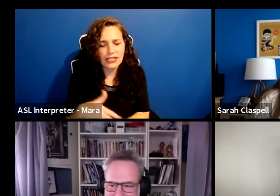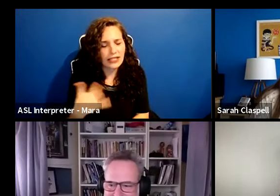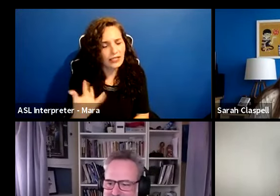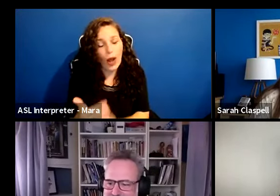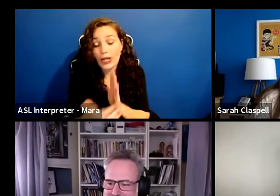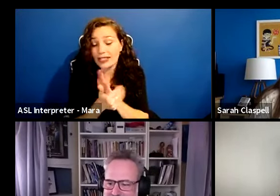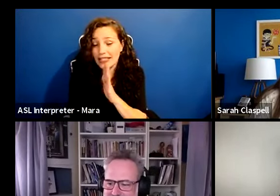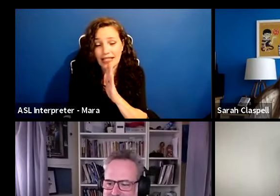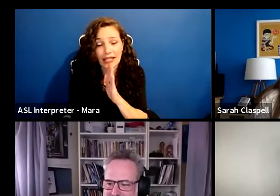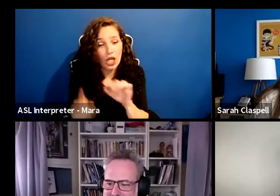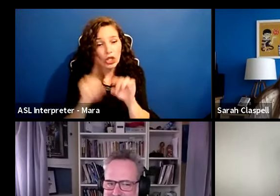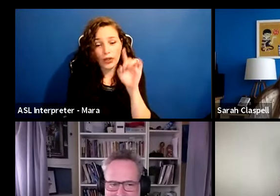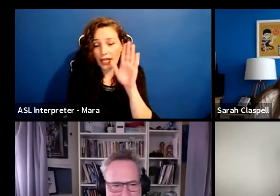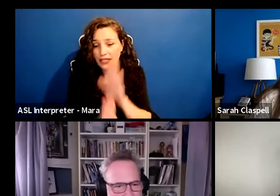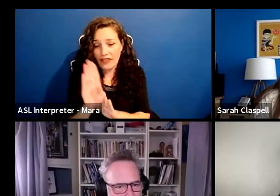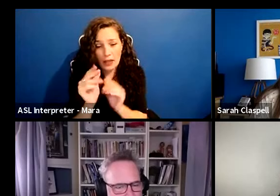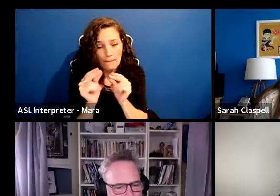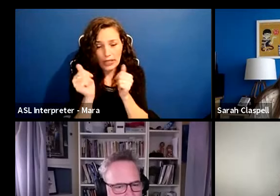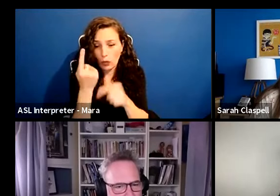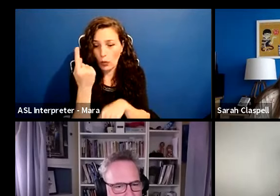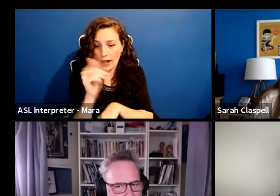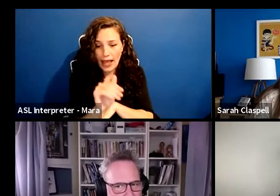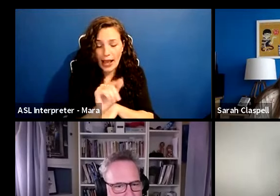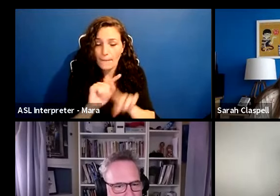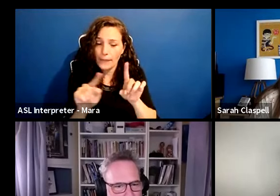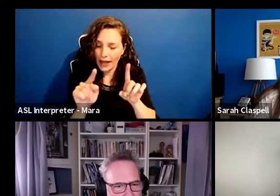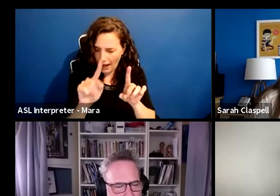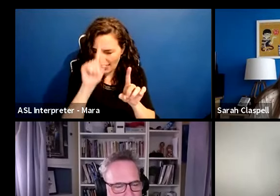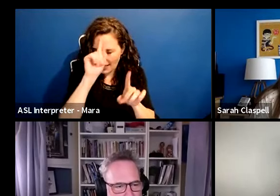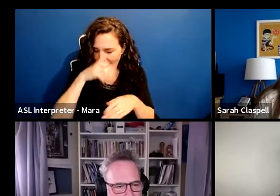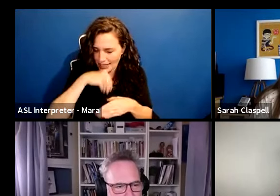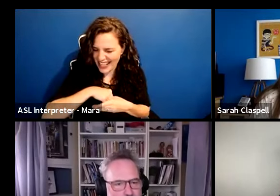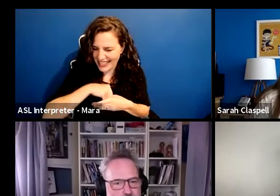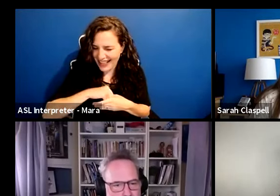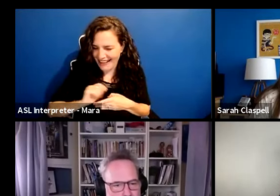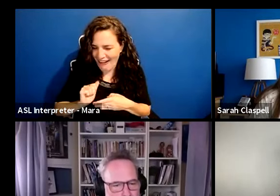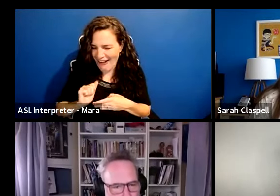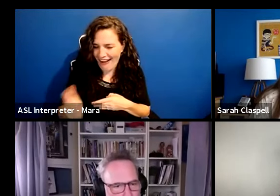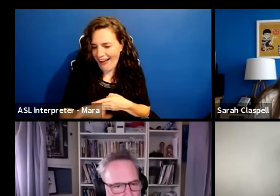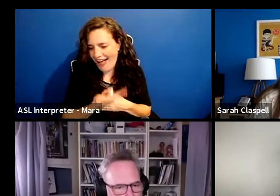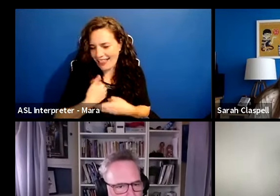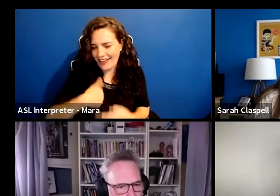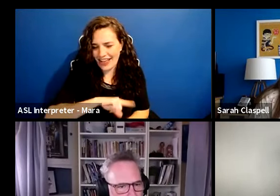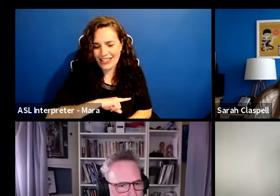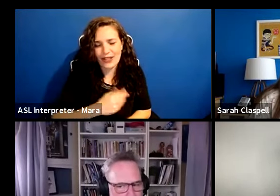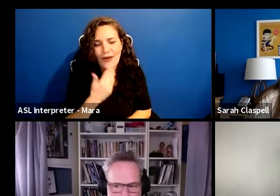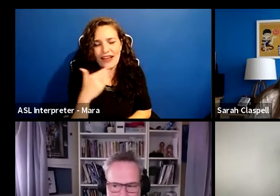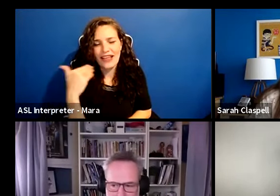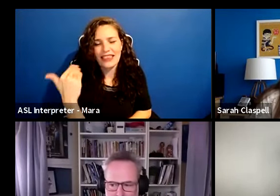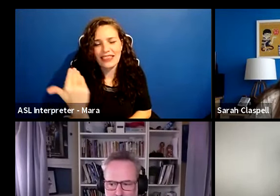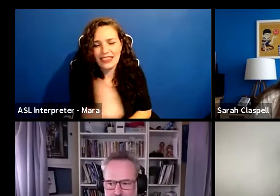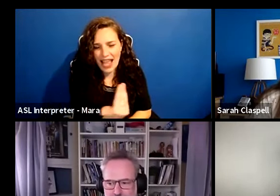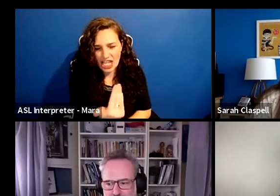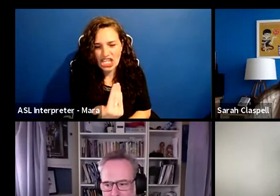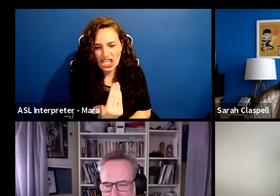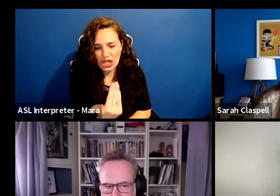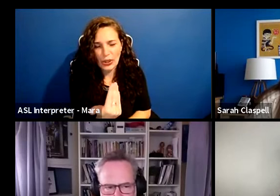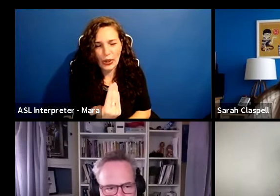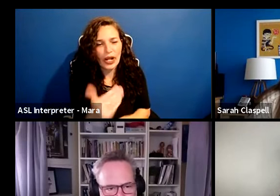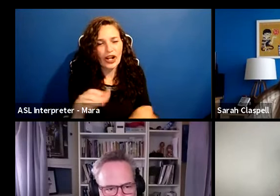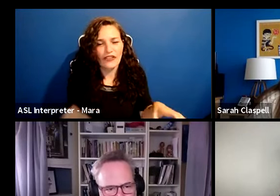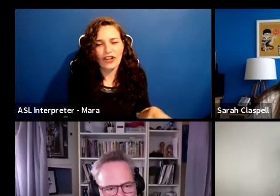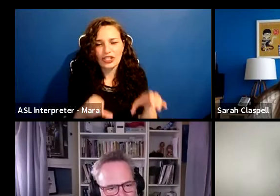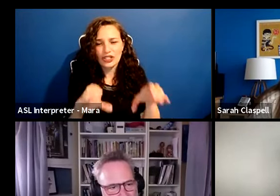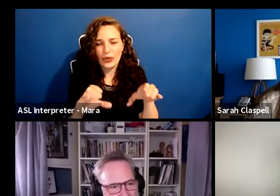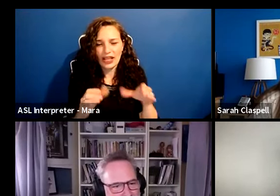one cannot develop overnight, but I think it is inside all of us. So thank you for doing, being with us today. I can't thank you enough